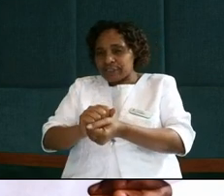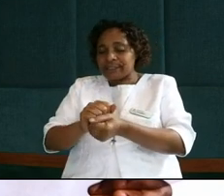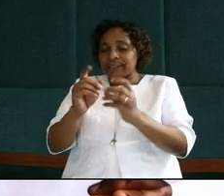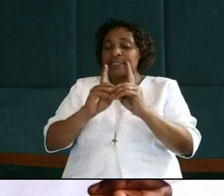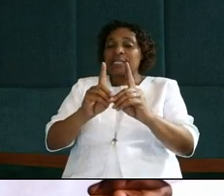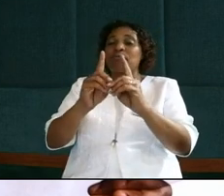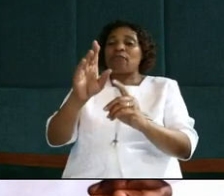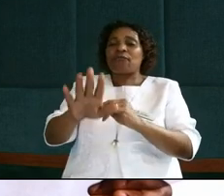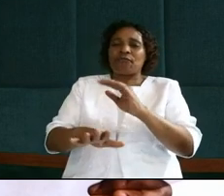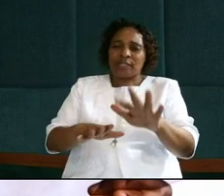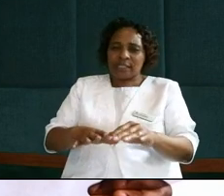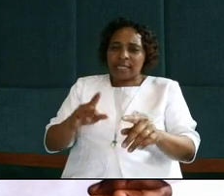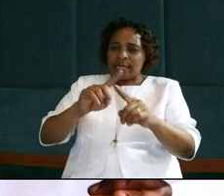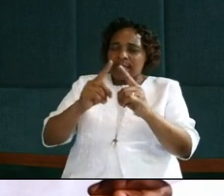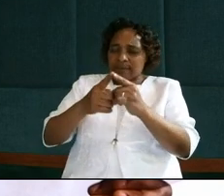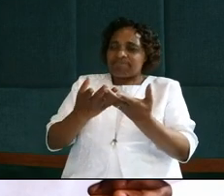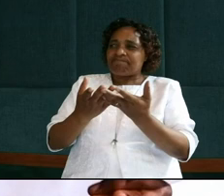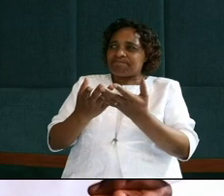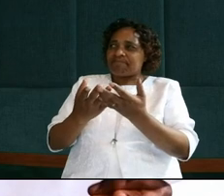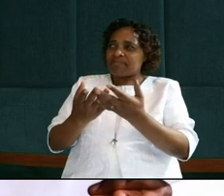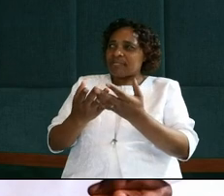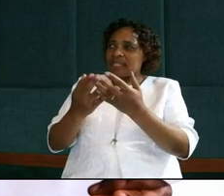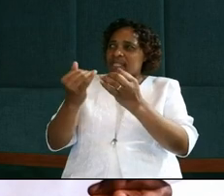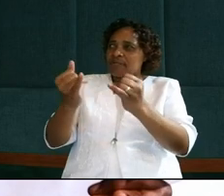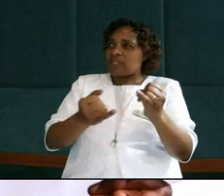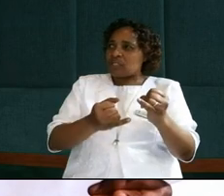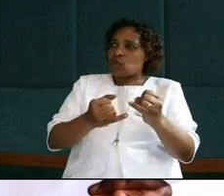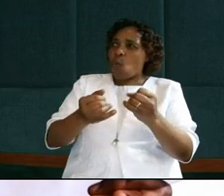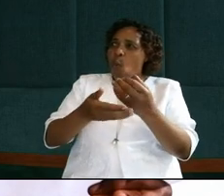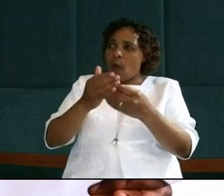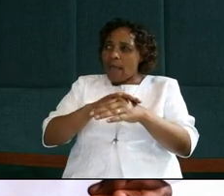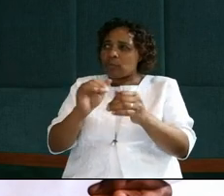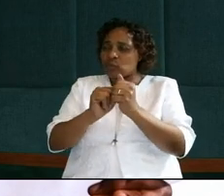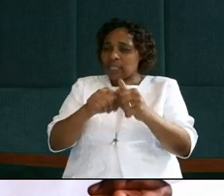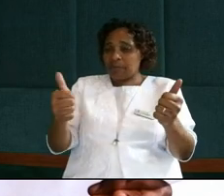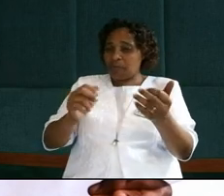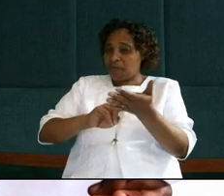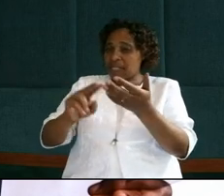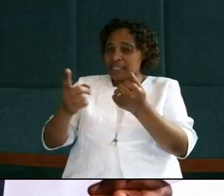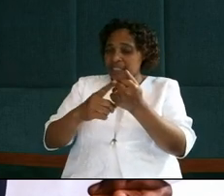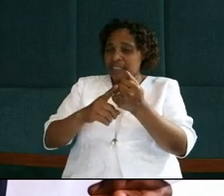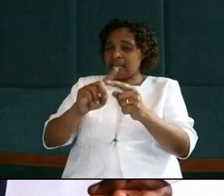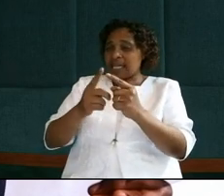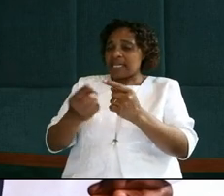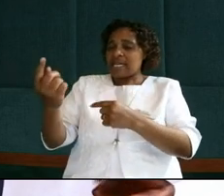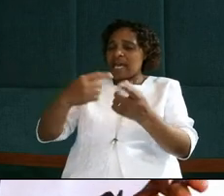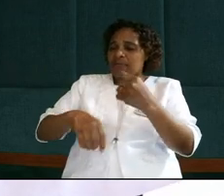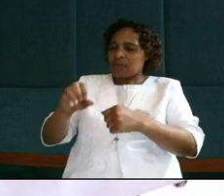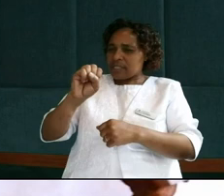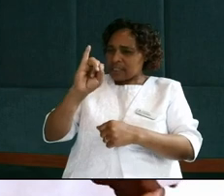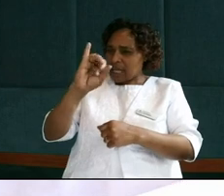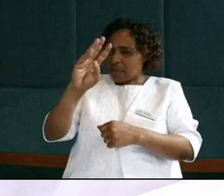and to wipe them with the towel with which he was guarding. Verse number 6. Then he came to Simon Peter,